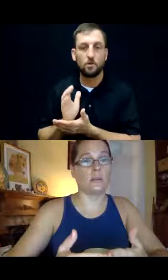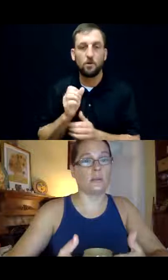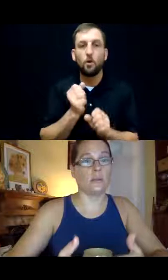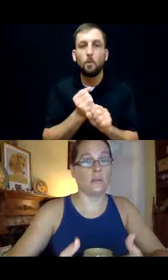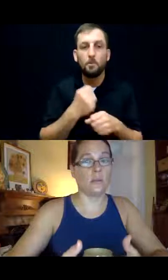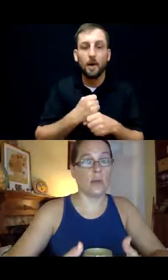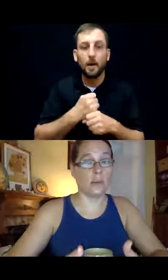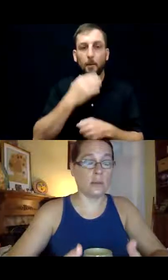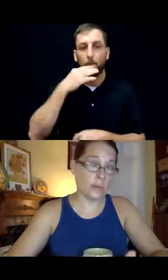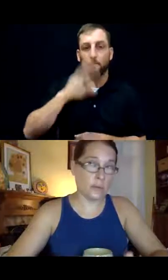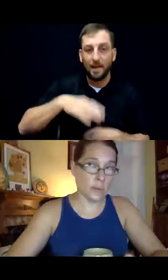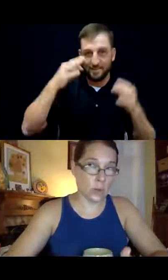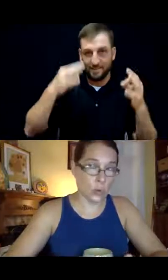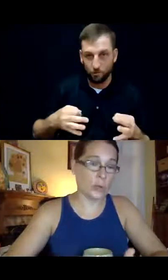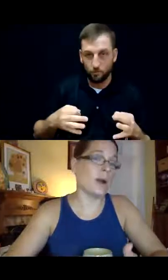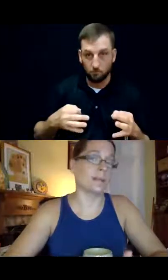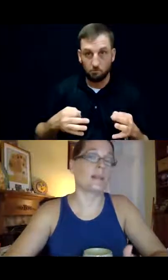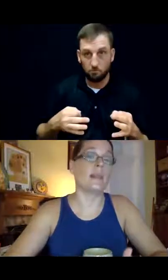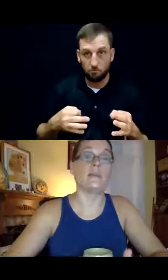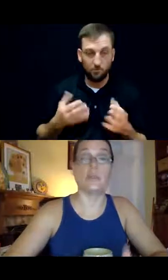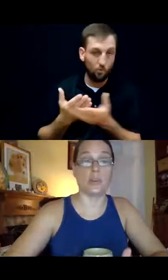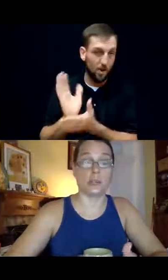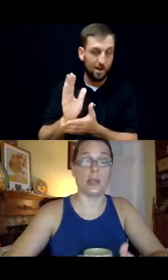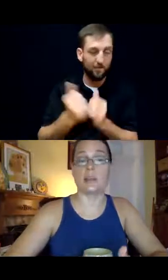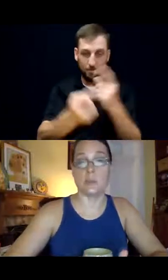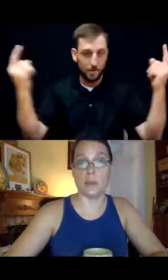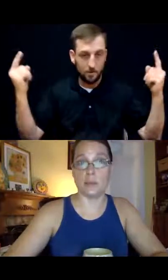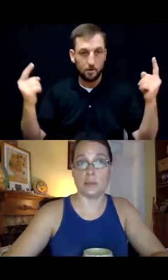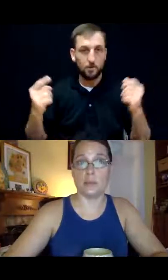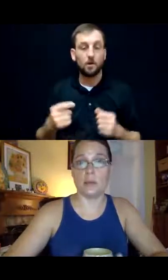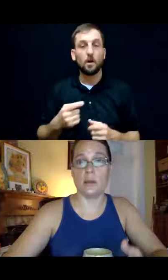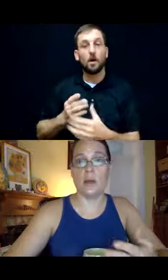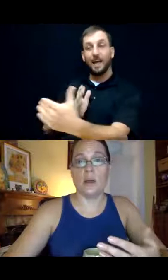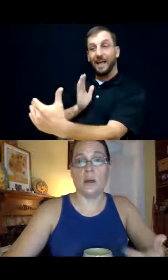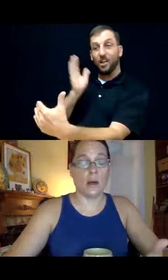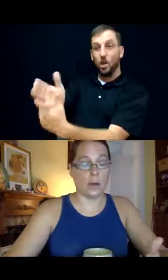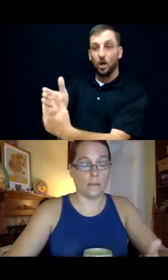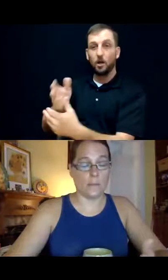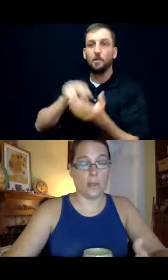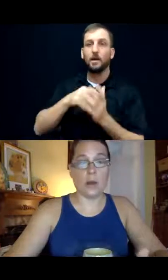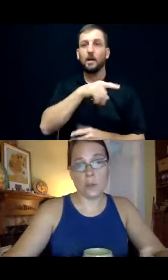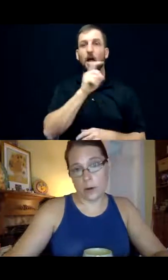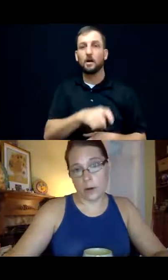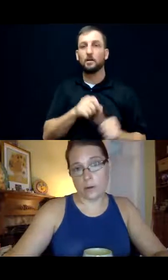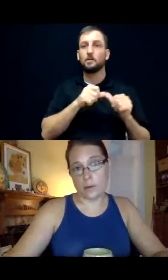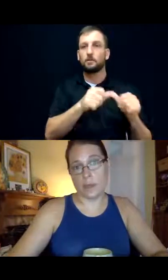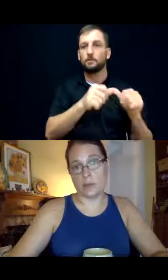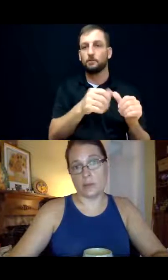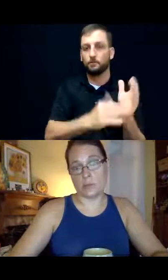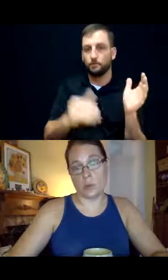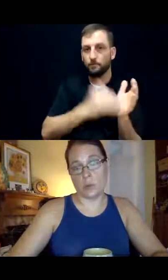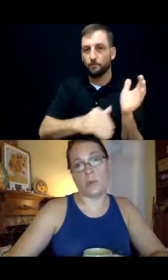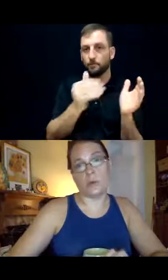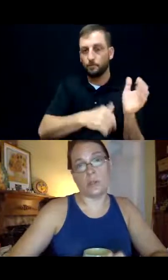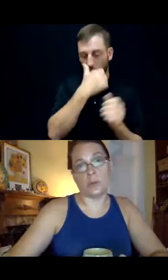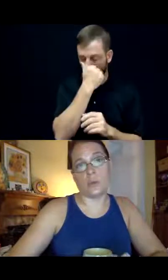And it, in order to rise to the level of interdiction, has to be consistent. Um, the other part that is